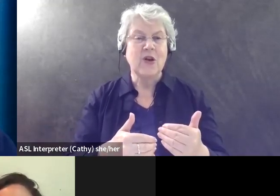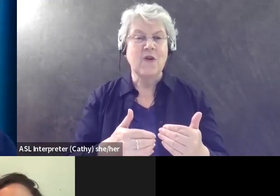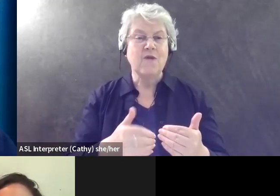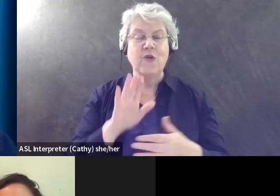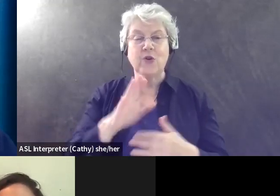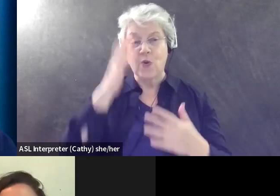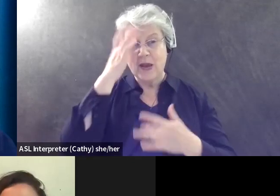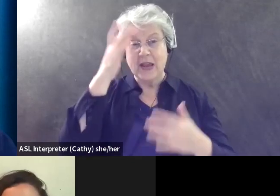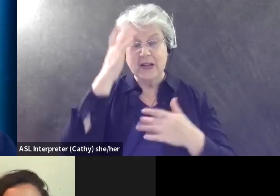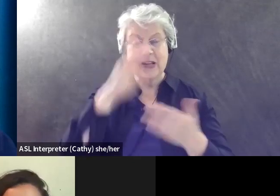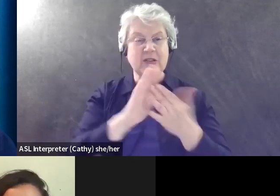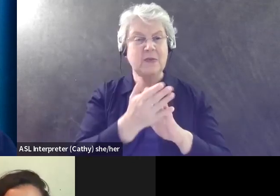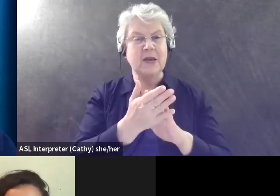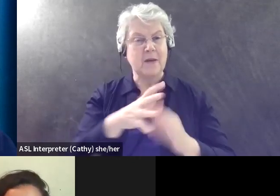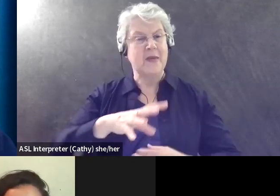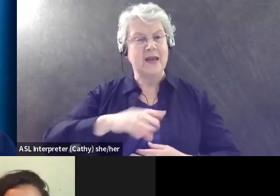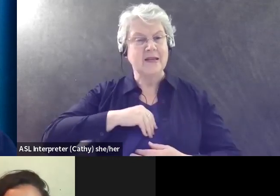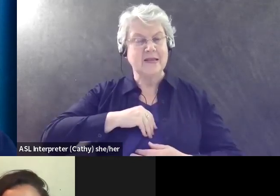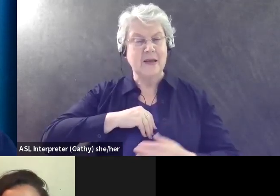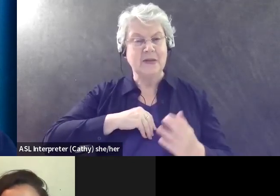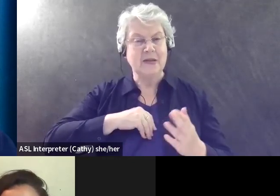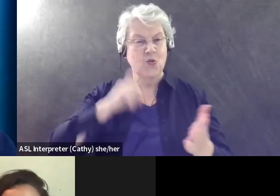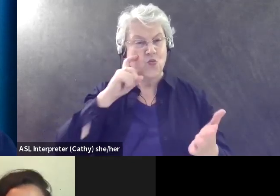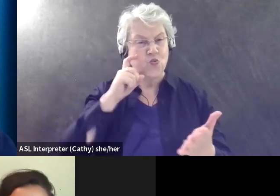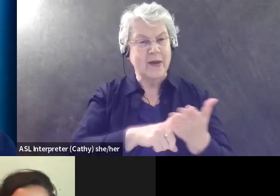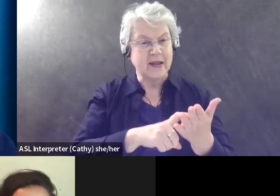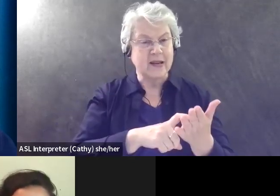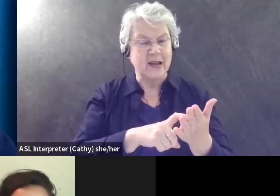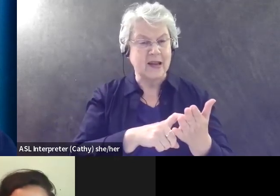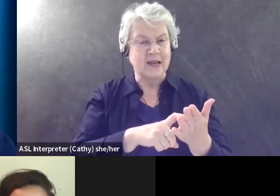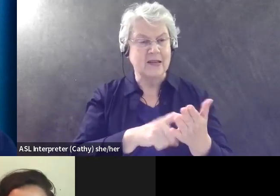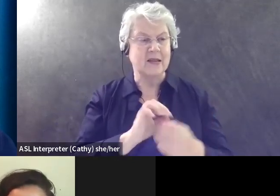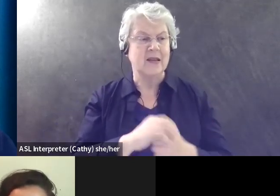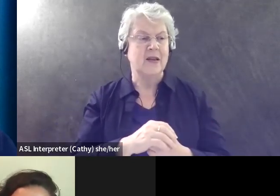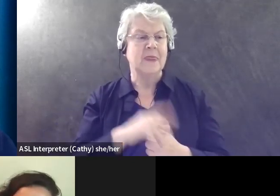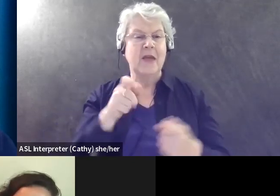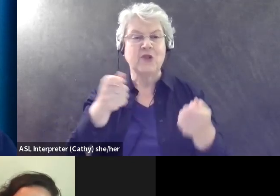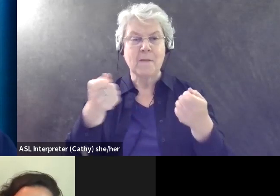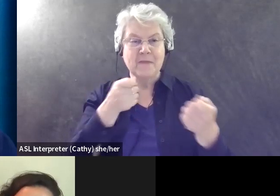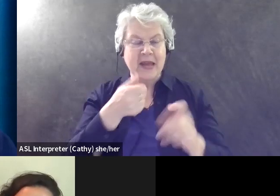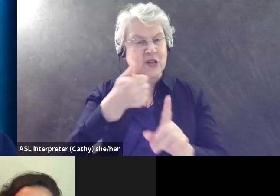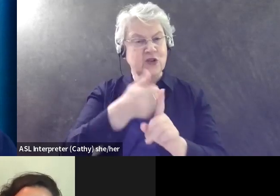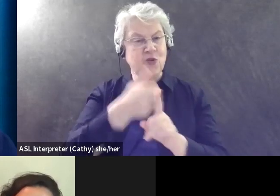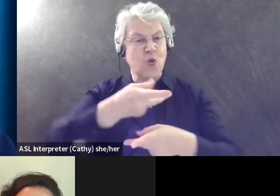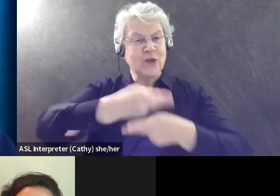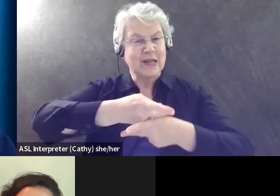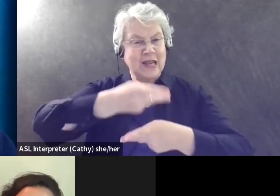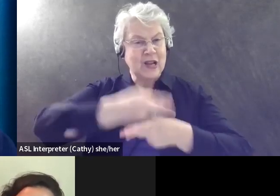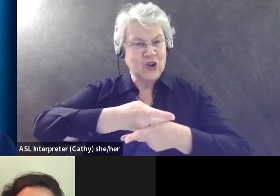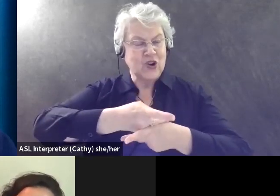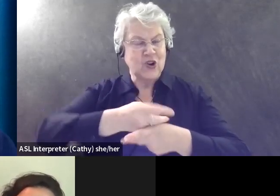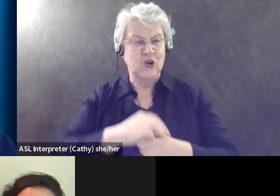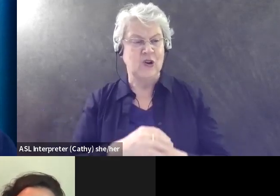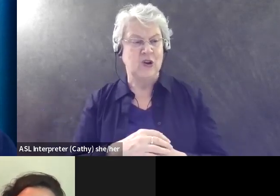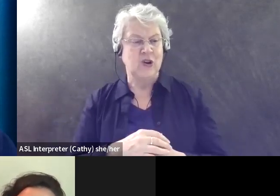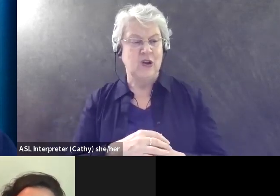to be the ones that basically manage our own care. And there's so much